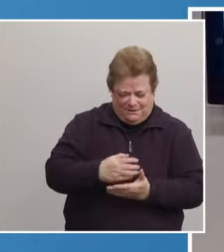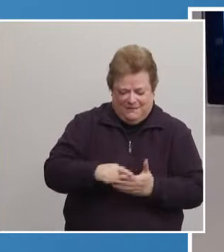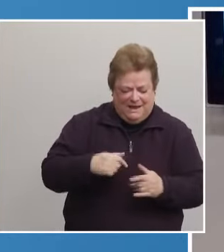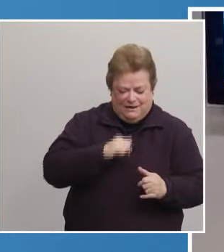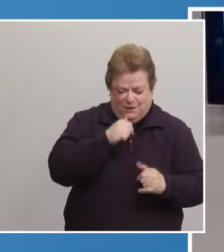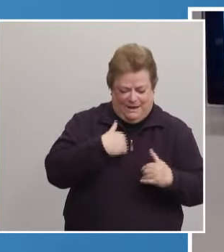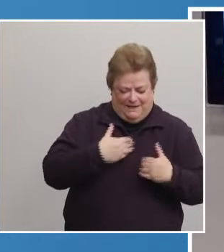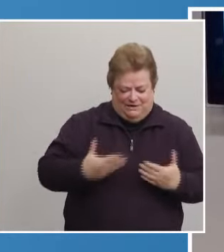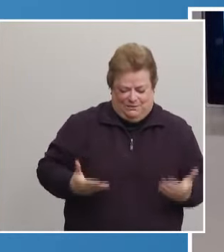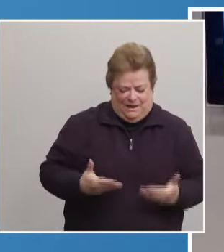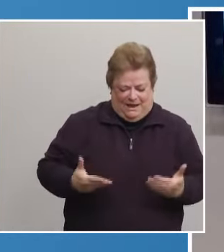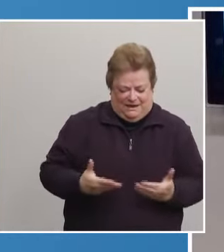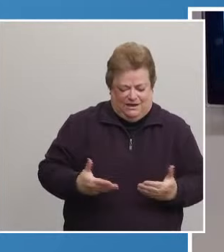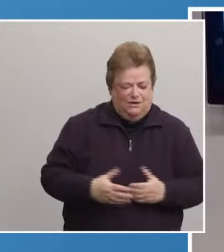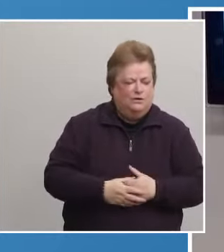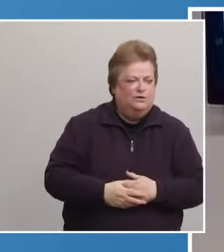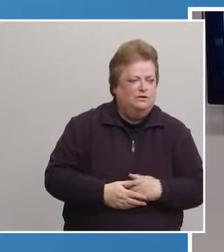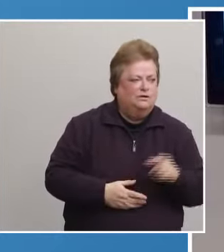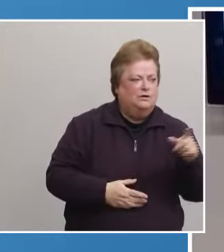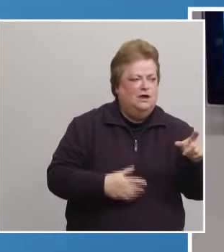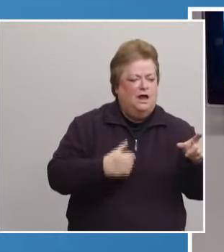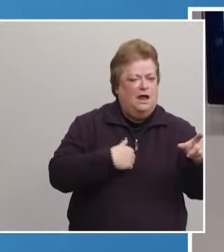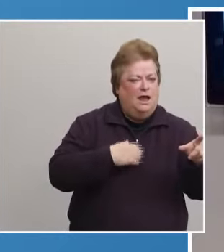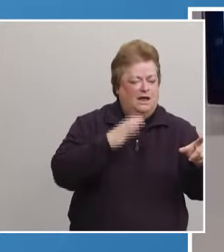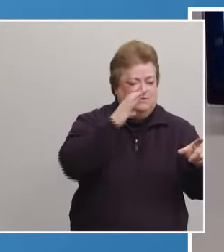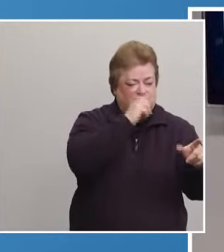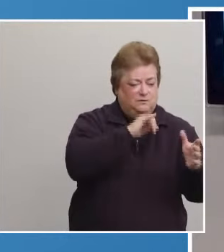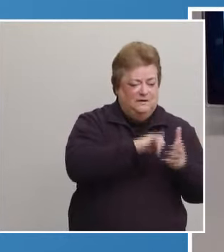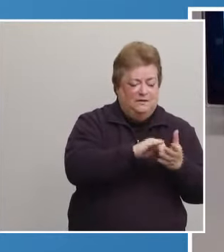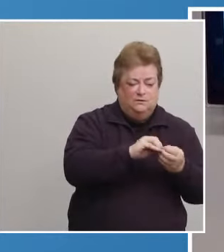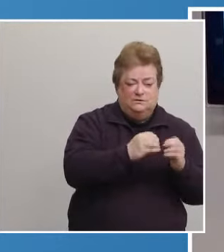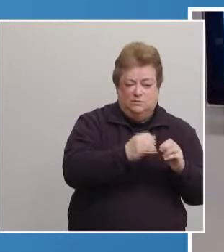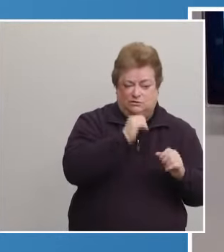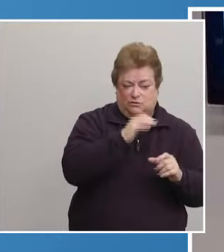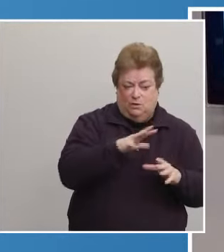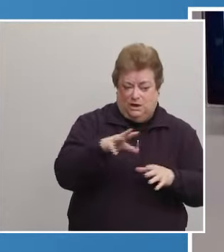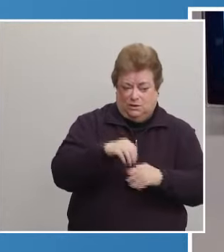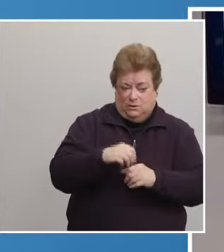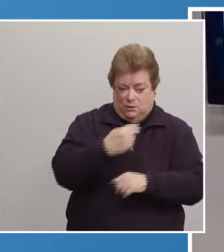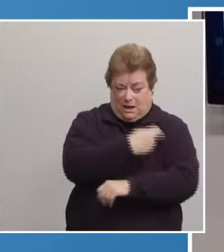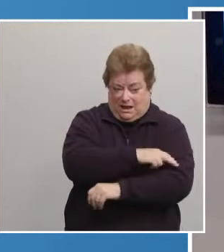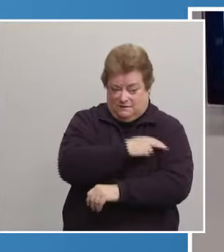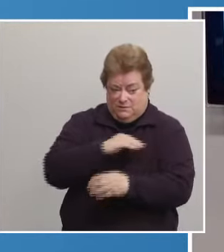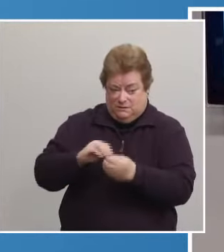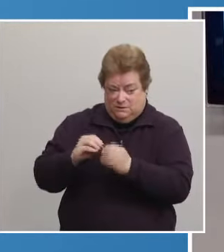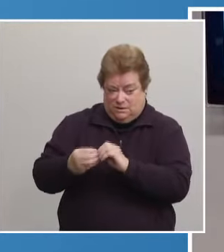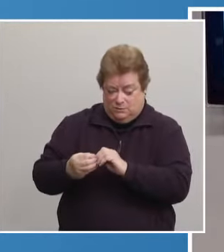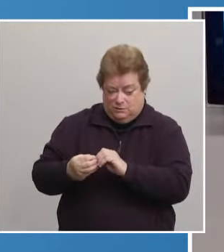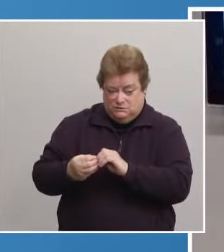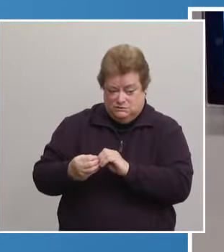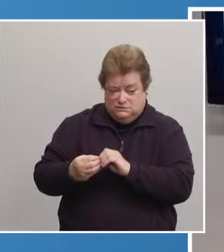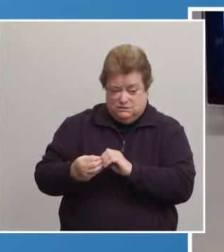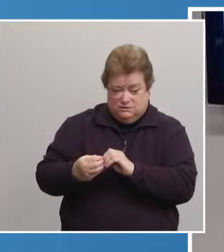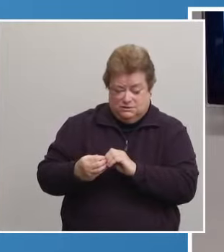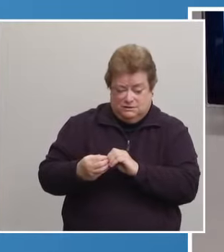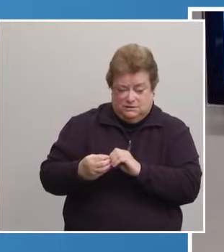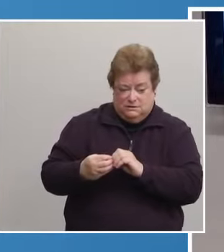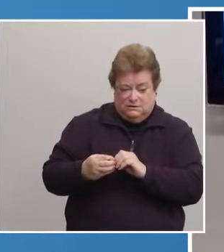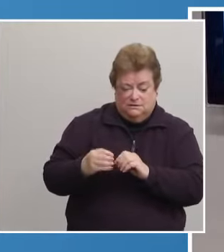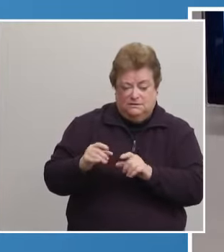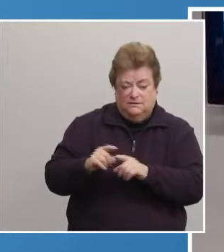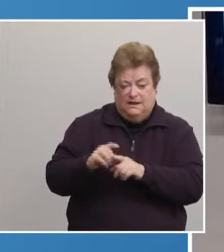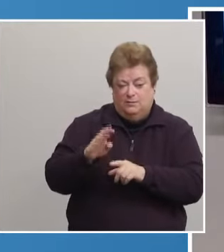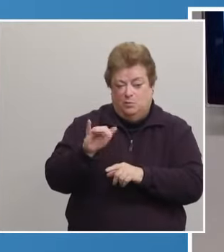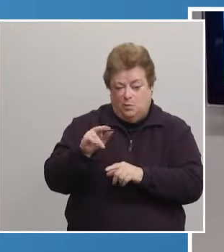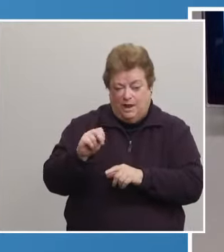front of me. Sure. And I'm assuming that those numbers don't include the hospital numbers, the ones from Ryan and CHI Health that